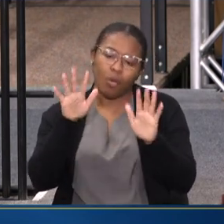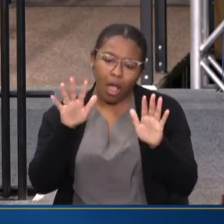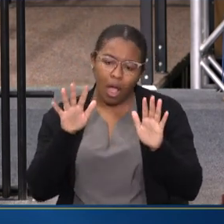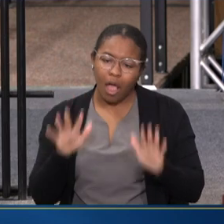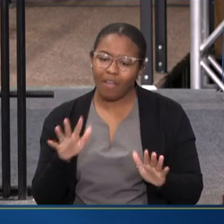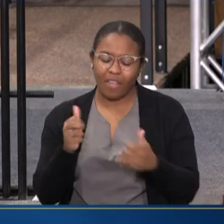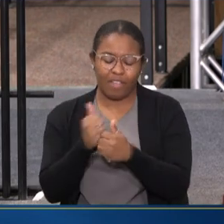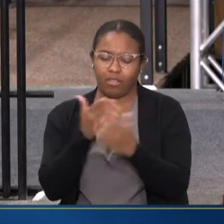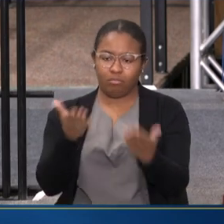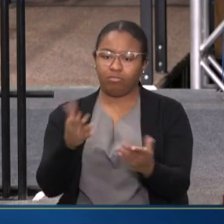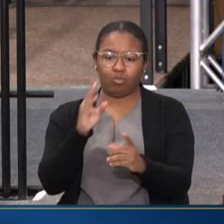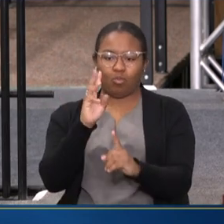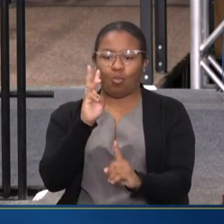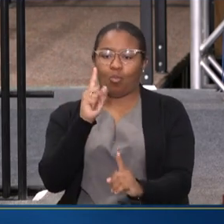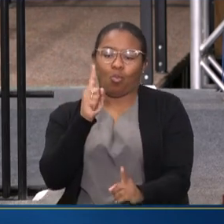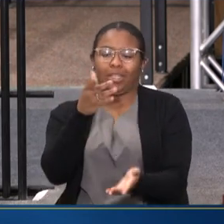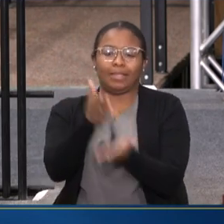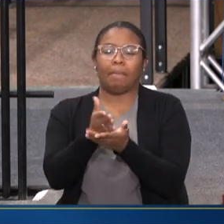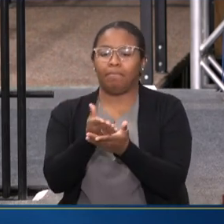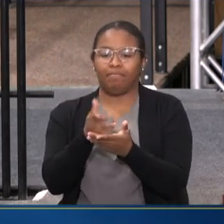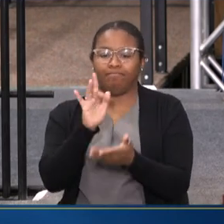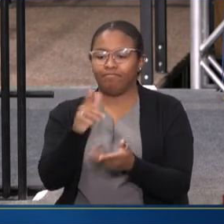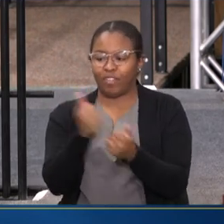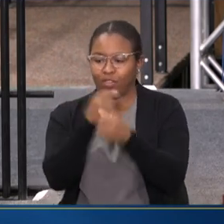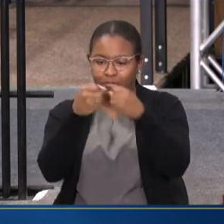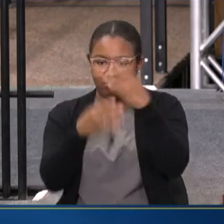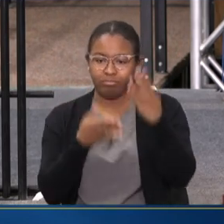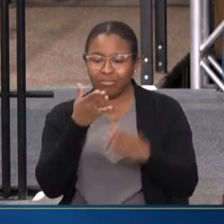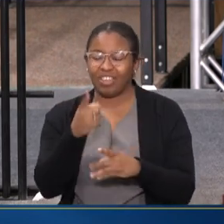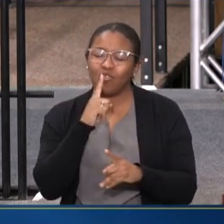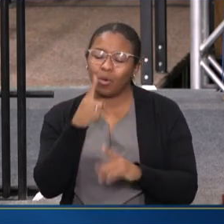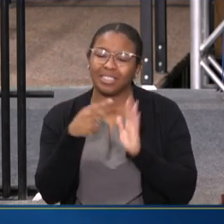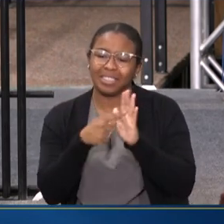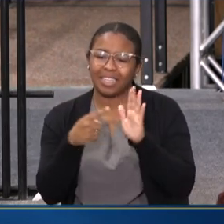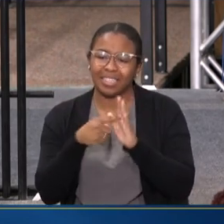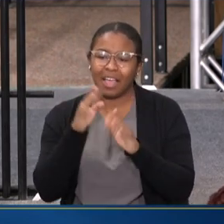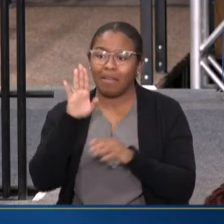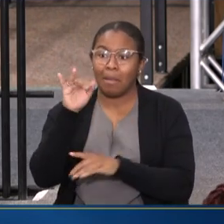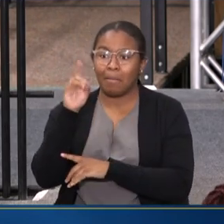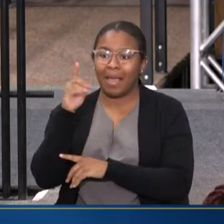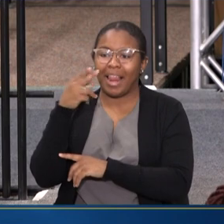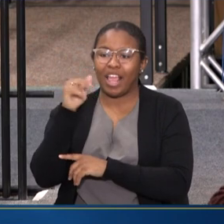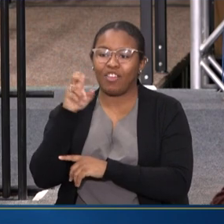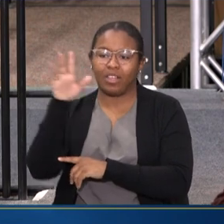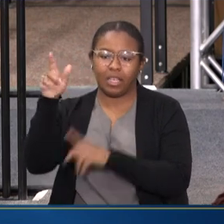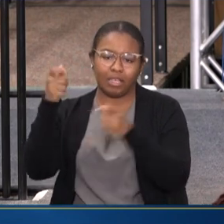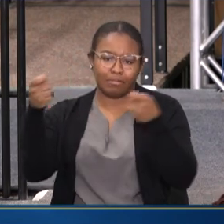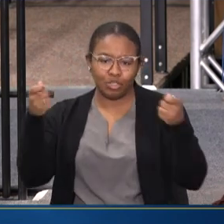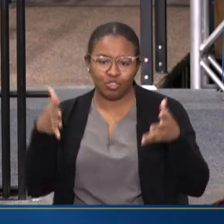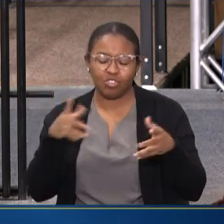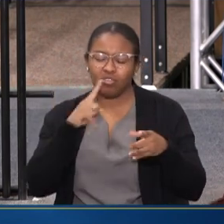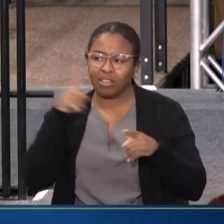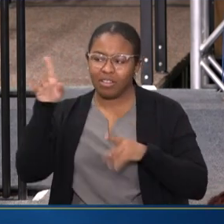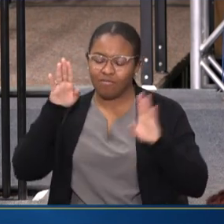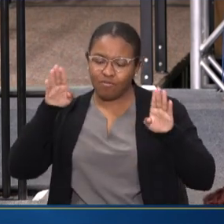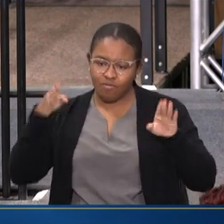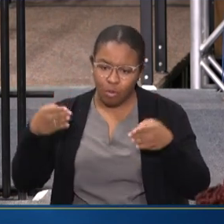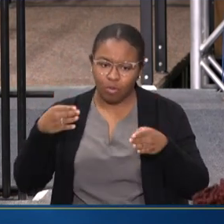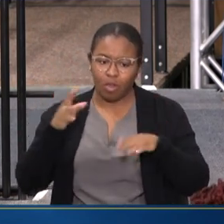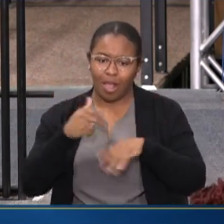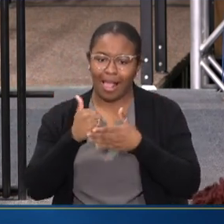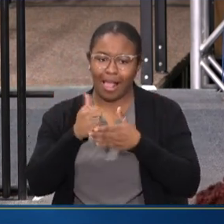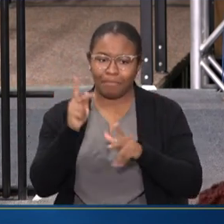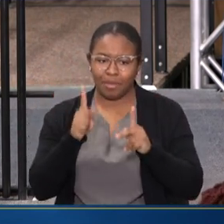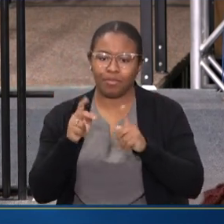-STOP SHOP. IT'S YET ANOTHER EXAMPLE OF THE, YOU KNOW, BIDEN-HARRIS ADMINISTRATION REAL FOCUS ON, YOU KNOW, HELPING